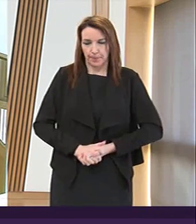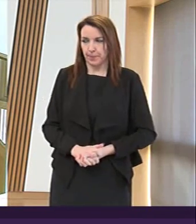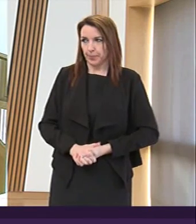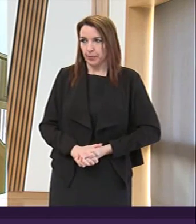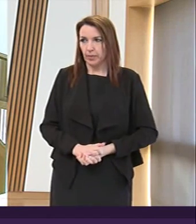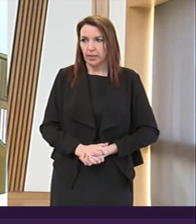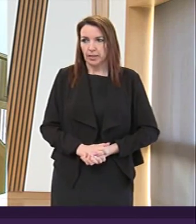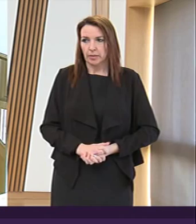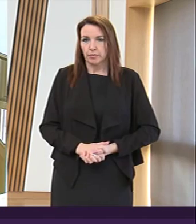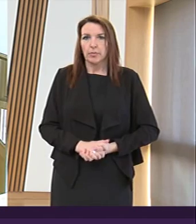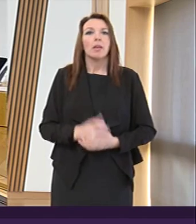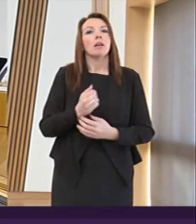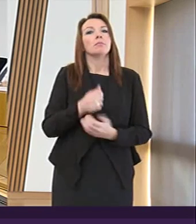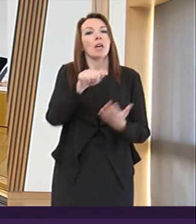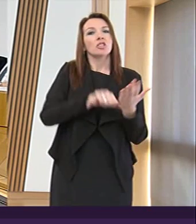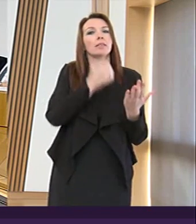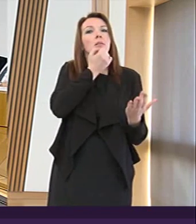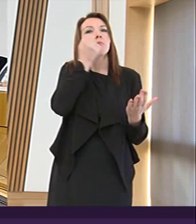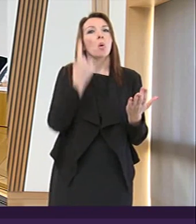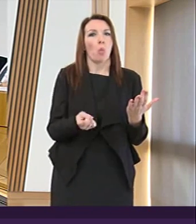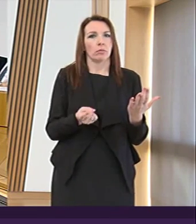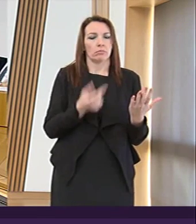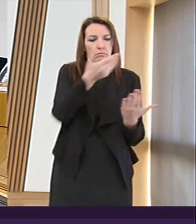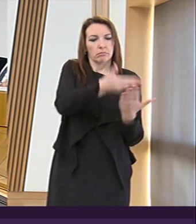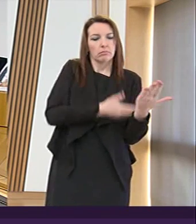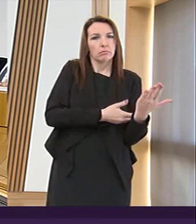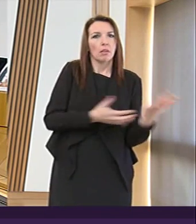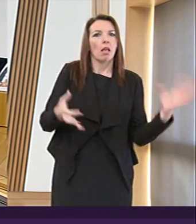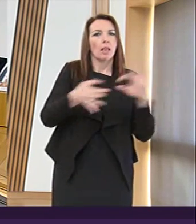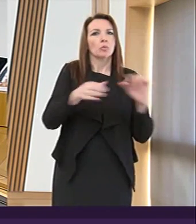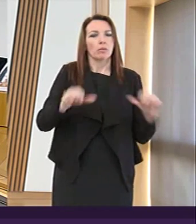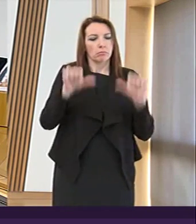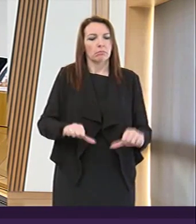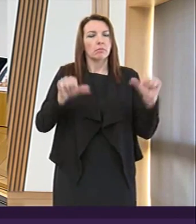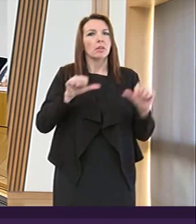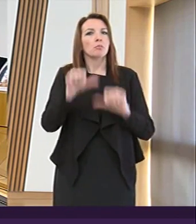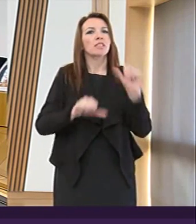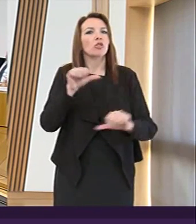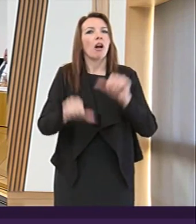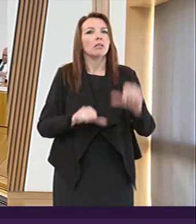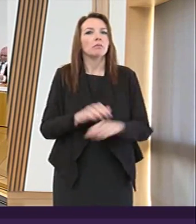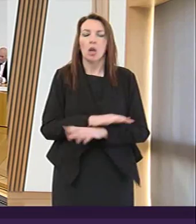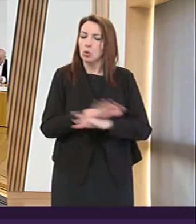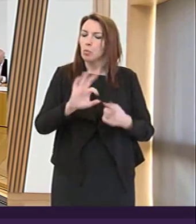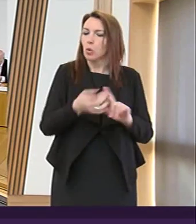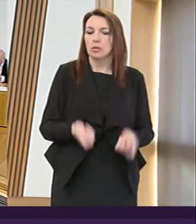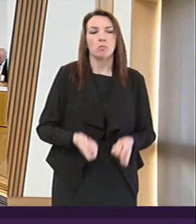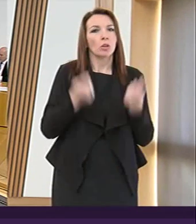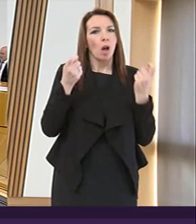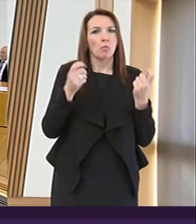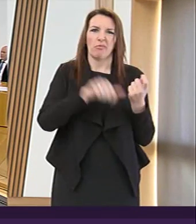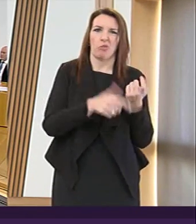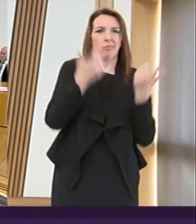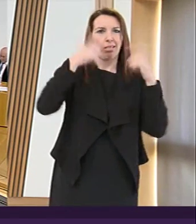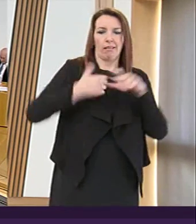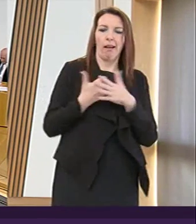Agenda Item 1 is Instruments Subject to Affirmative Procedure. No points have been raised by our legal